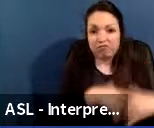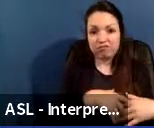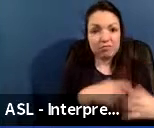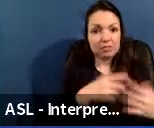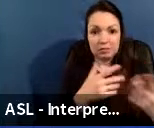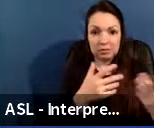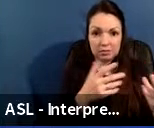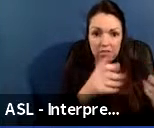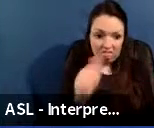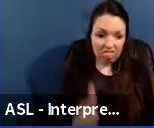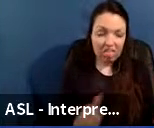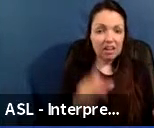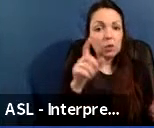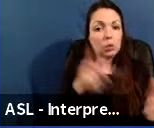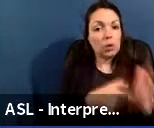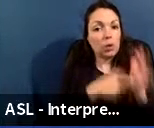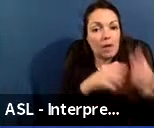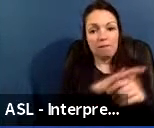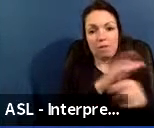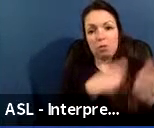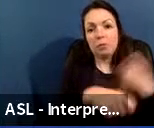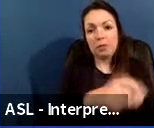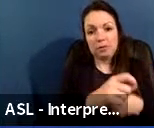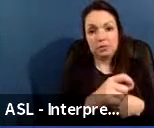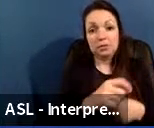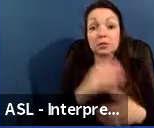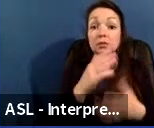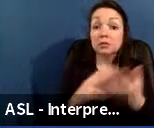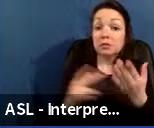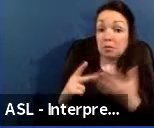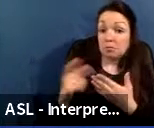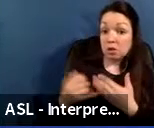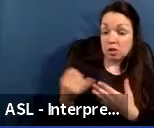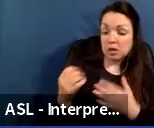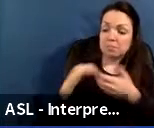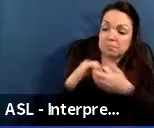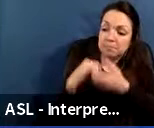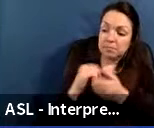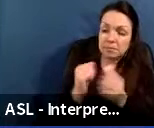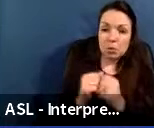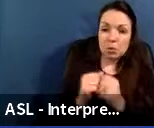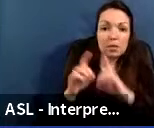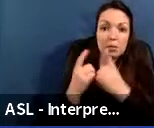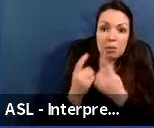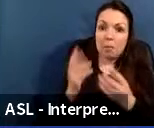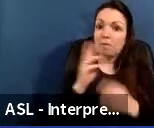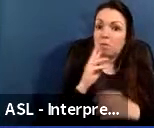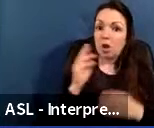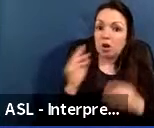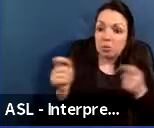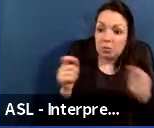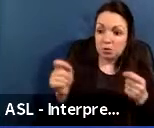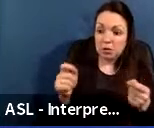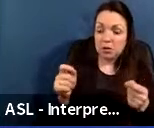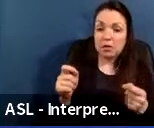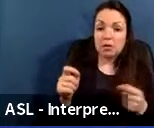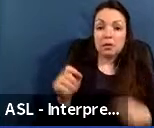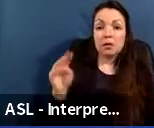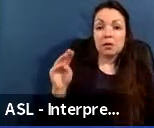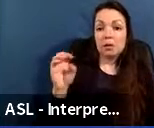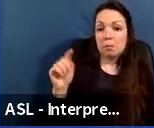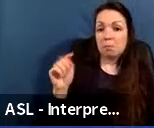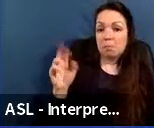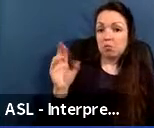On some of these projects, we partner with the Department of Water Management and the Metropolitan Water Reformation